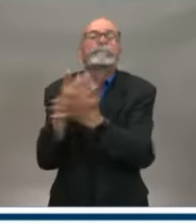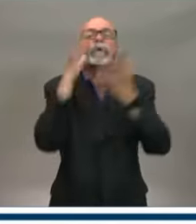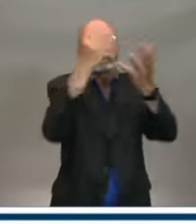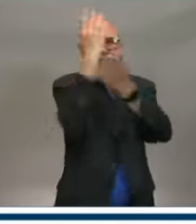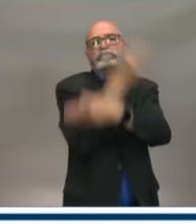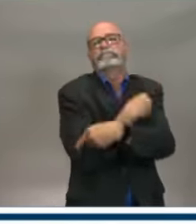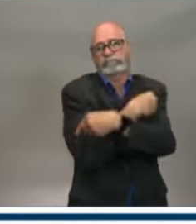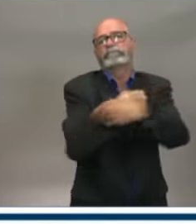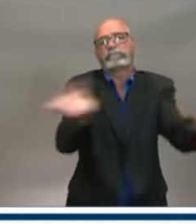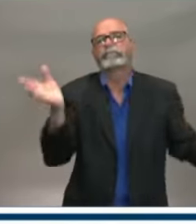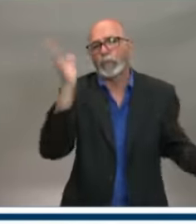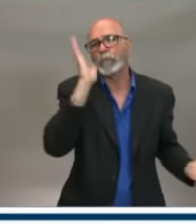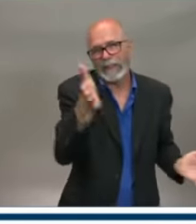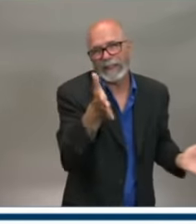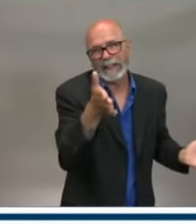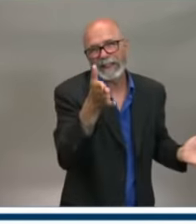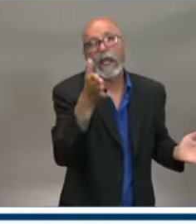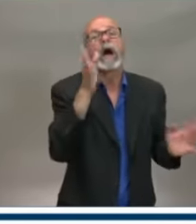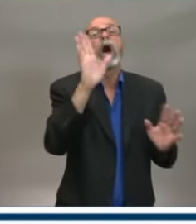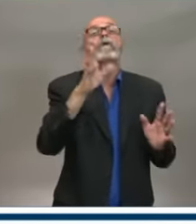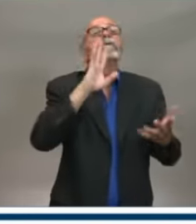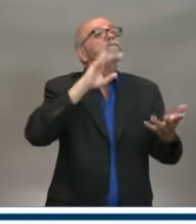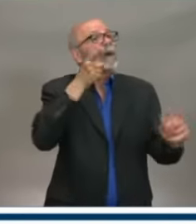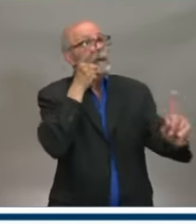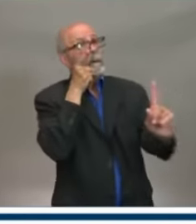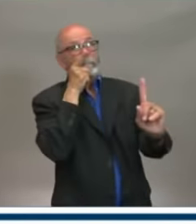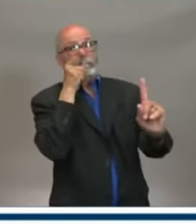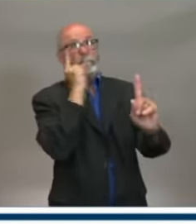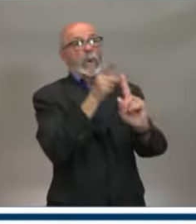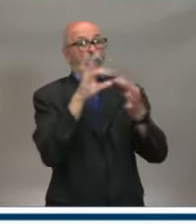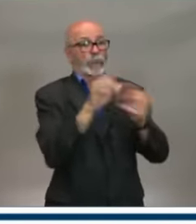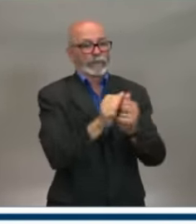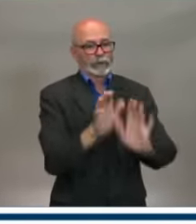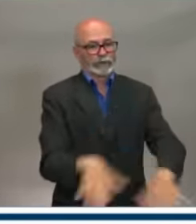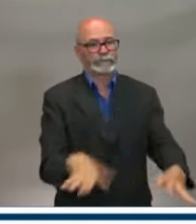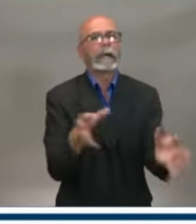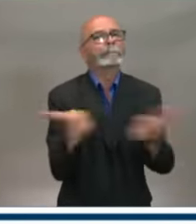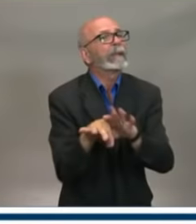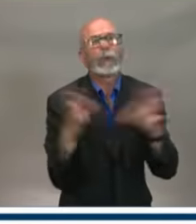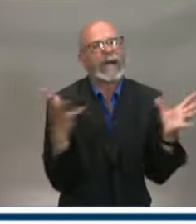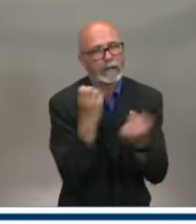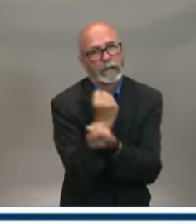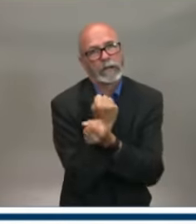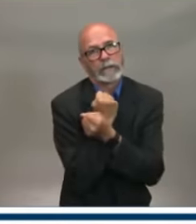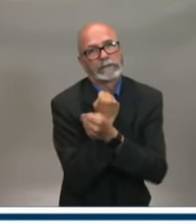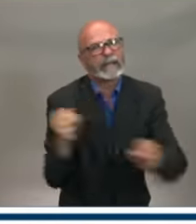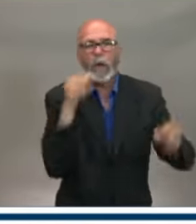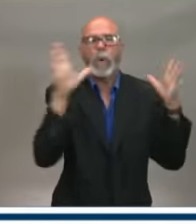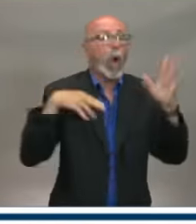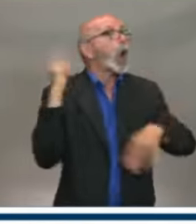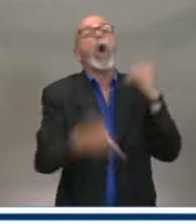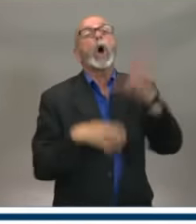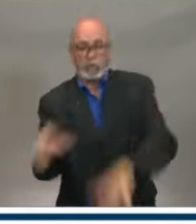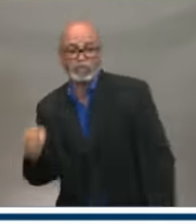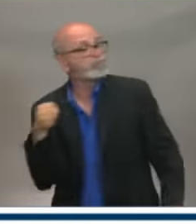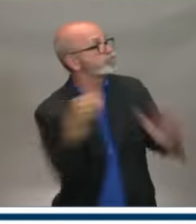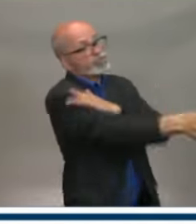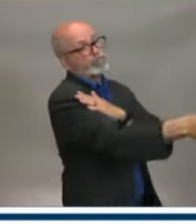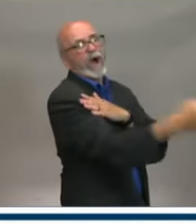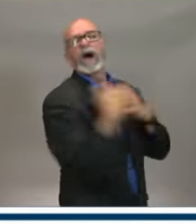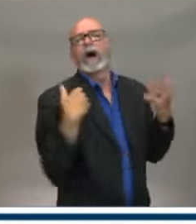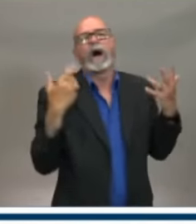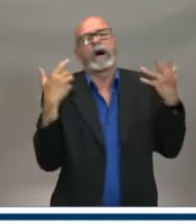on the safety of our children. And we are not going to rush it. Now of course, every business,